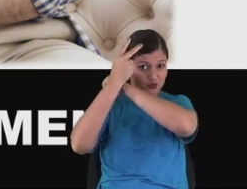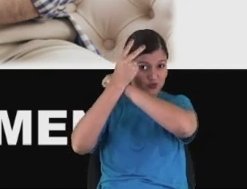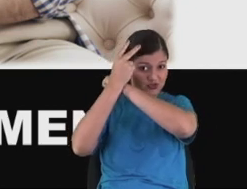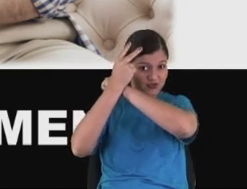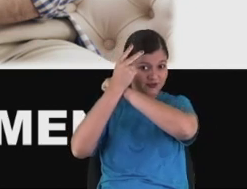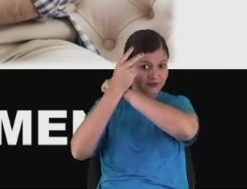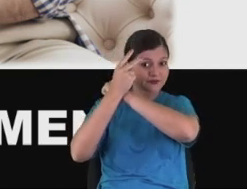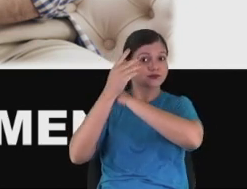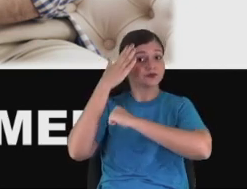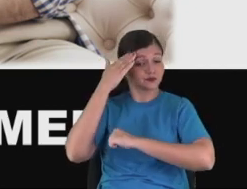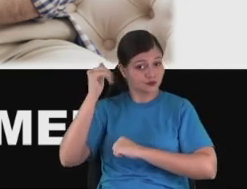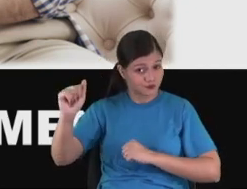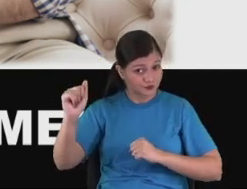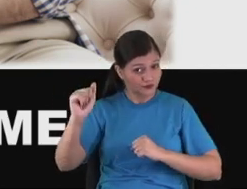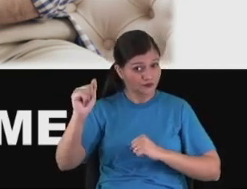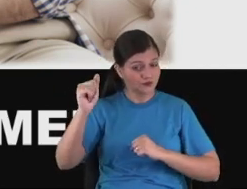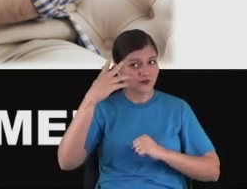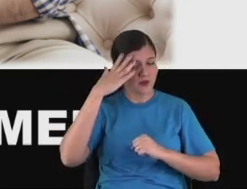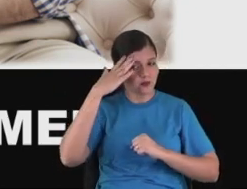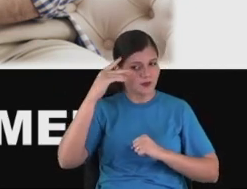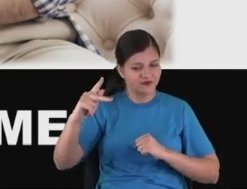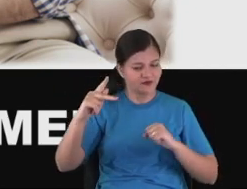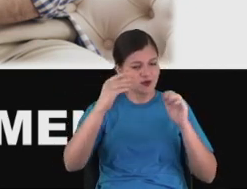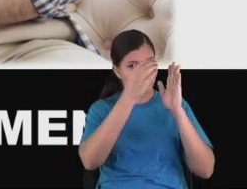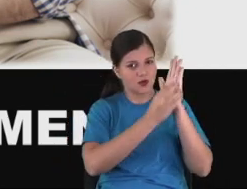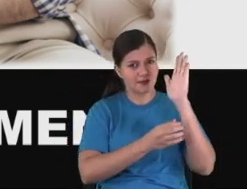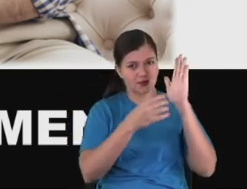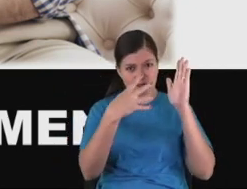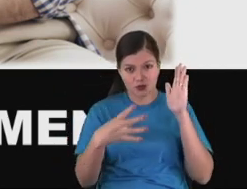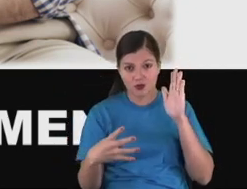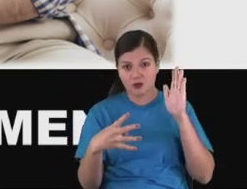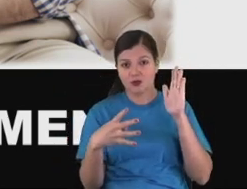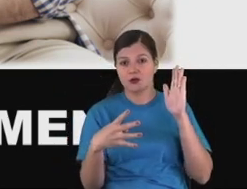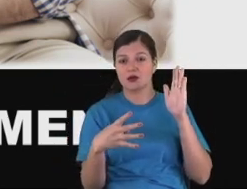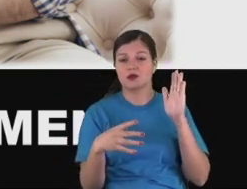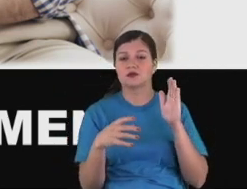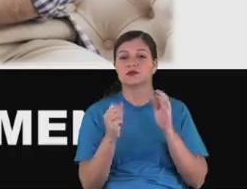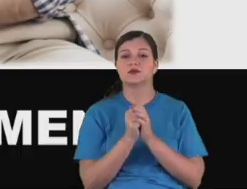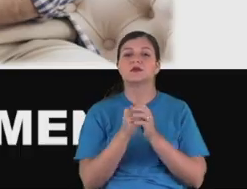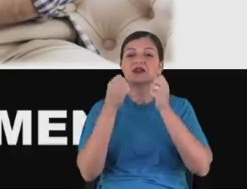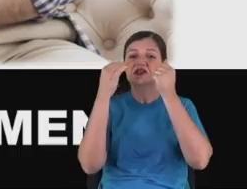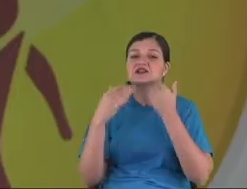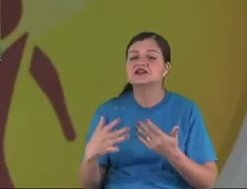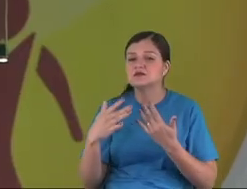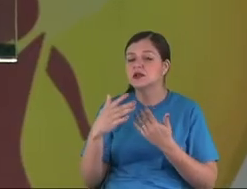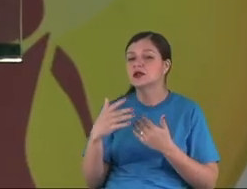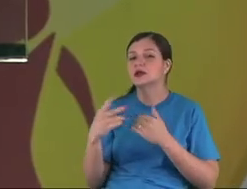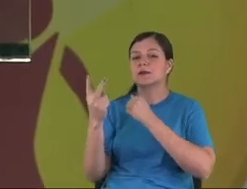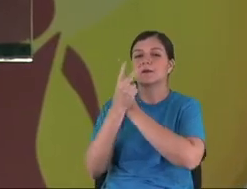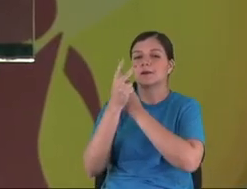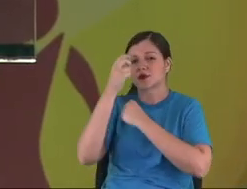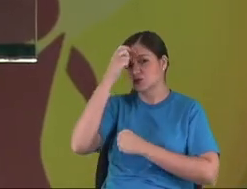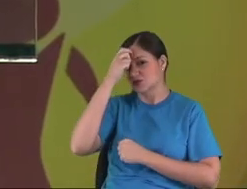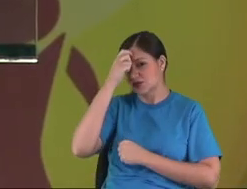Above all, you need to protect your mind, your heart, because there it comes,